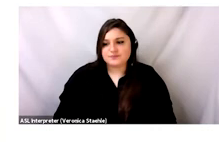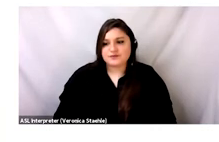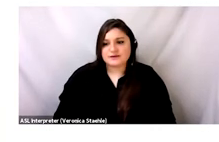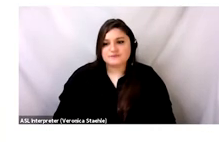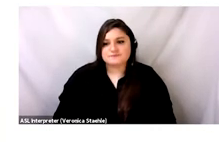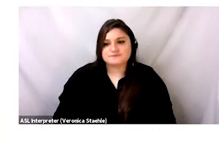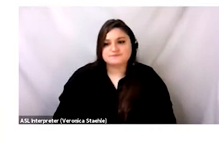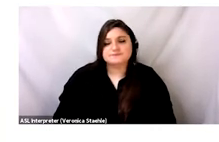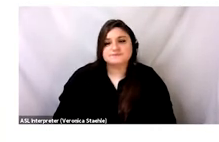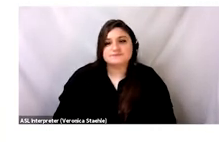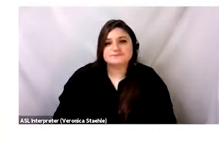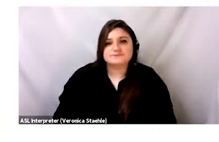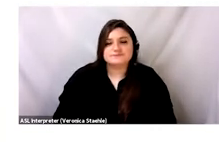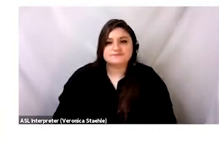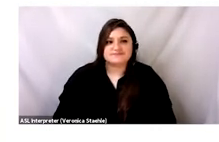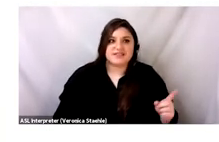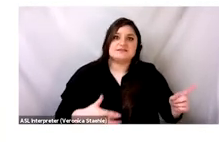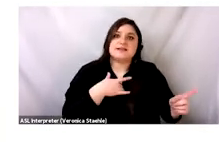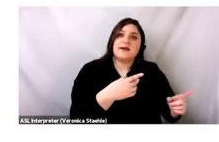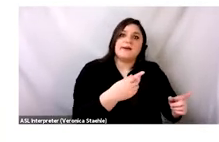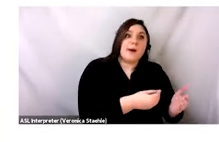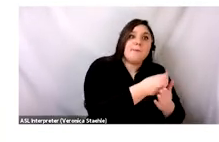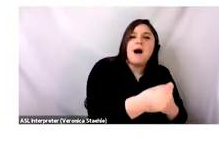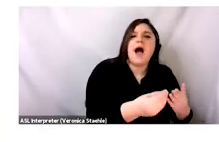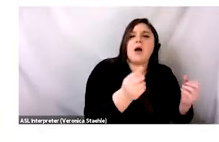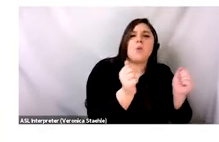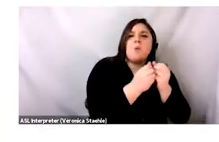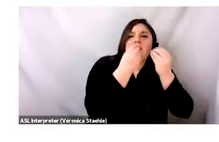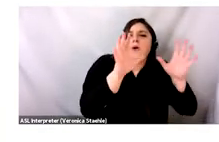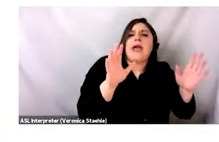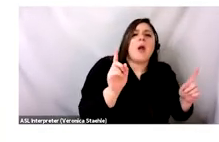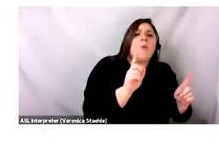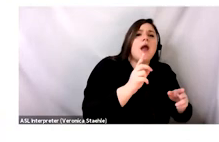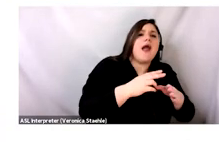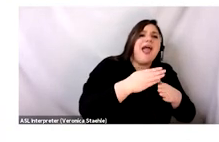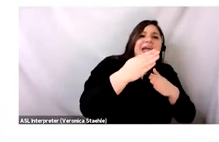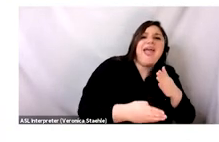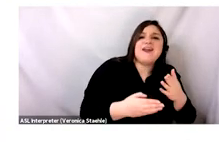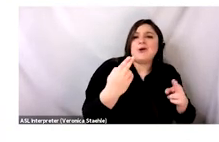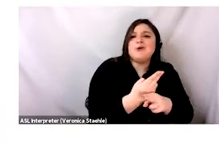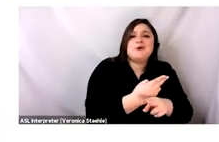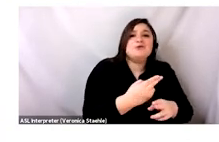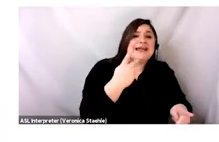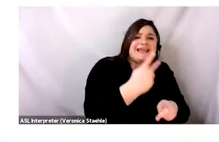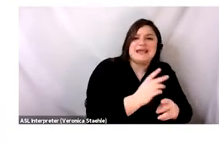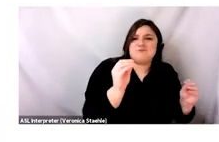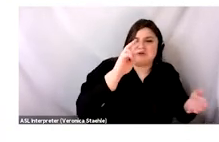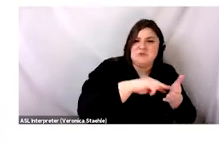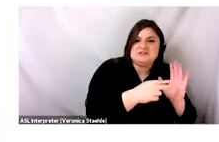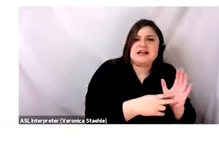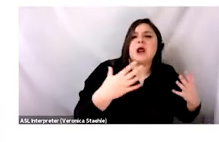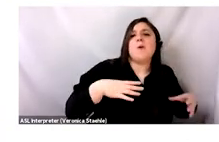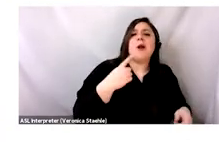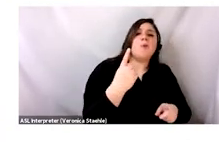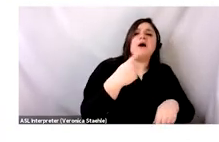market is fast-paced and everyone is buying and just things are like that. How different is that from